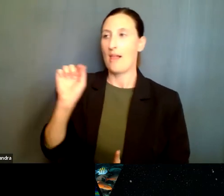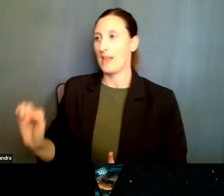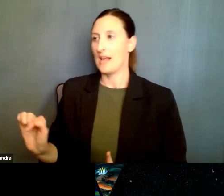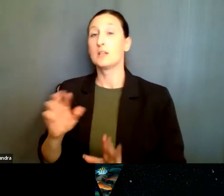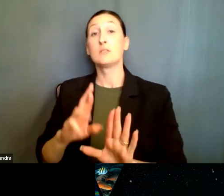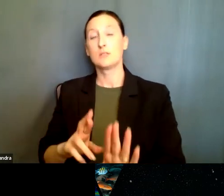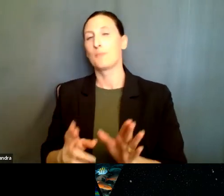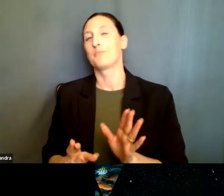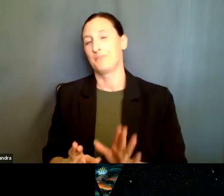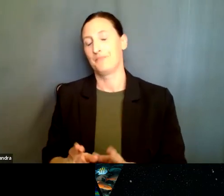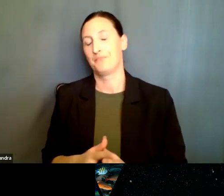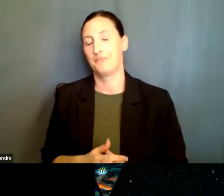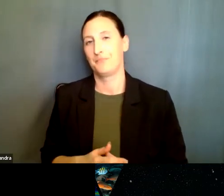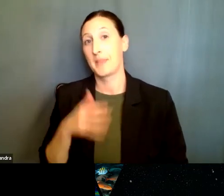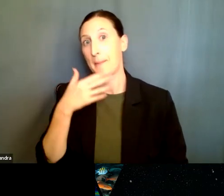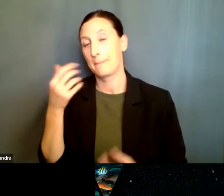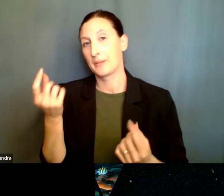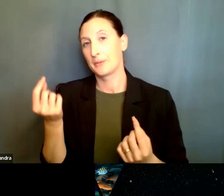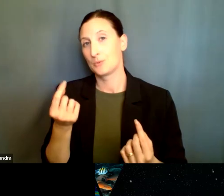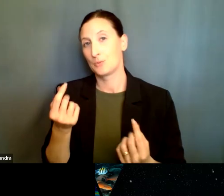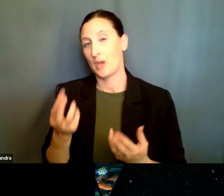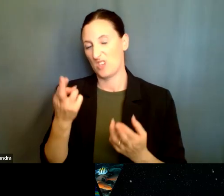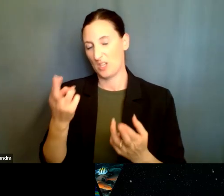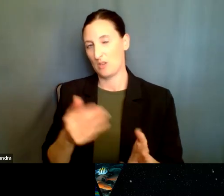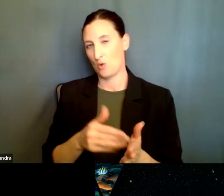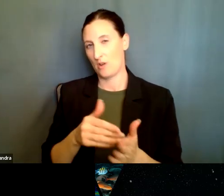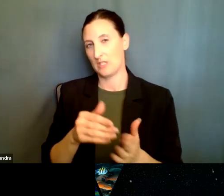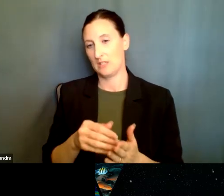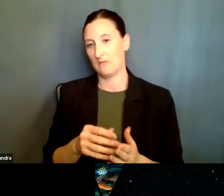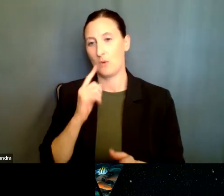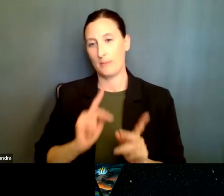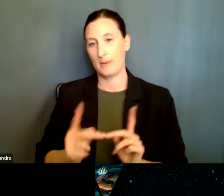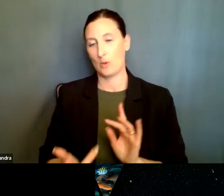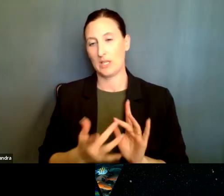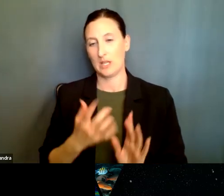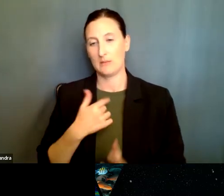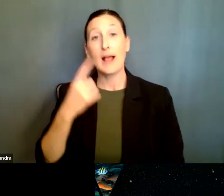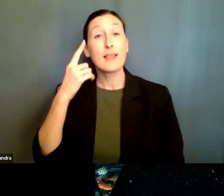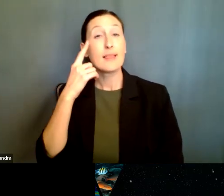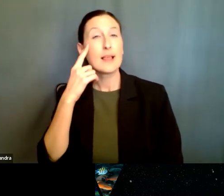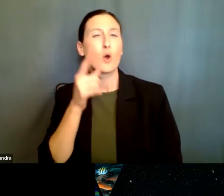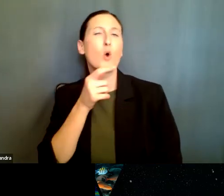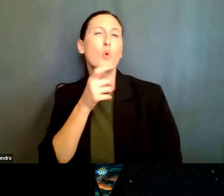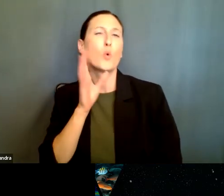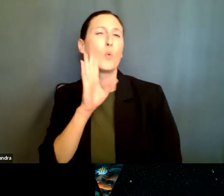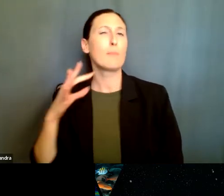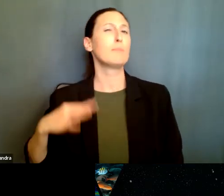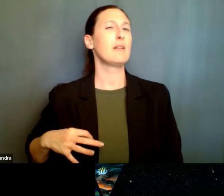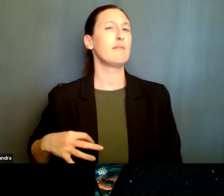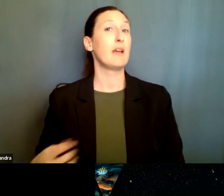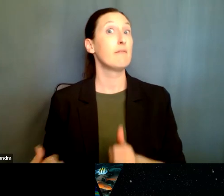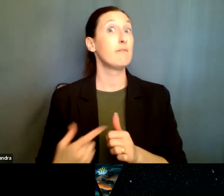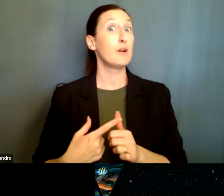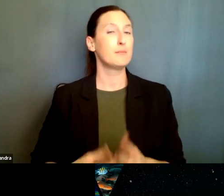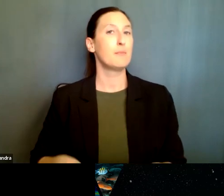is, that I recommend to the PIs that, uh, contact me is think about who's going to benefit first